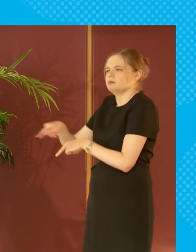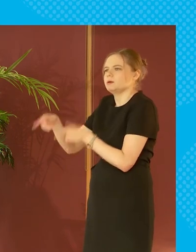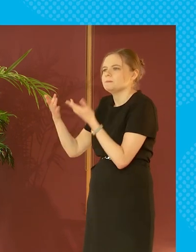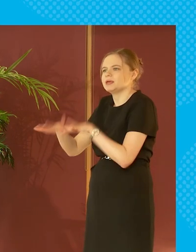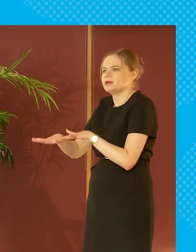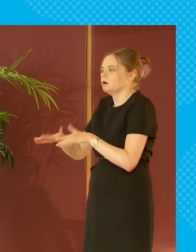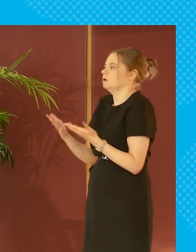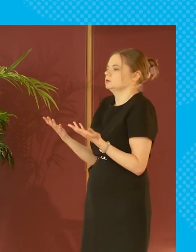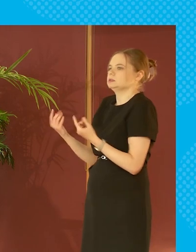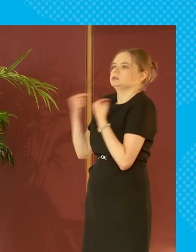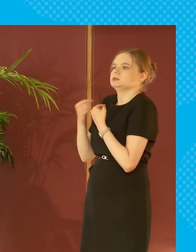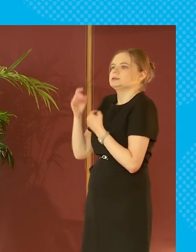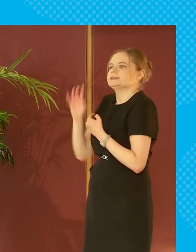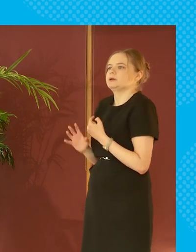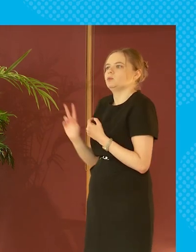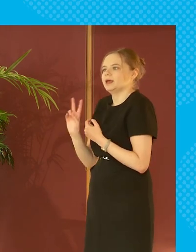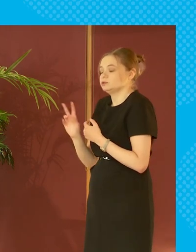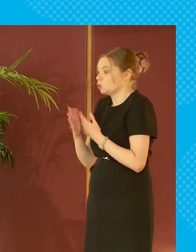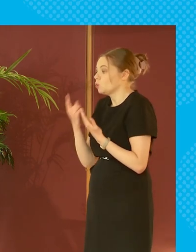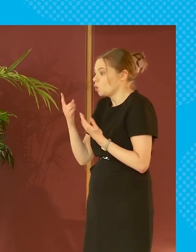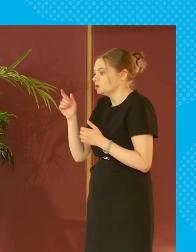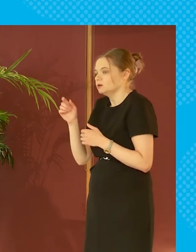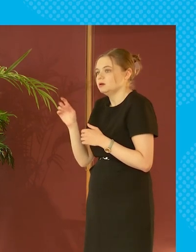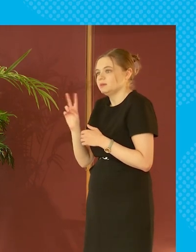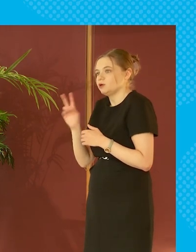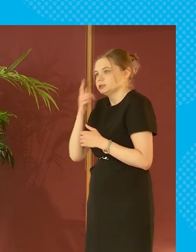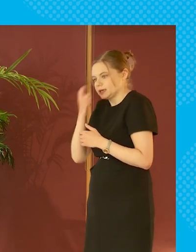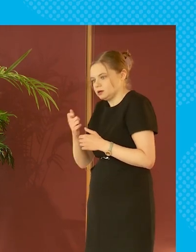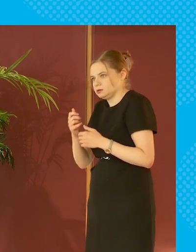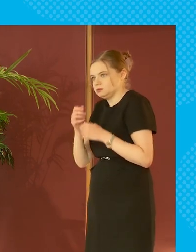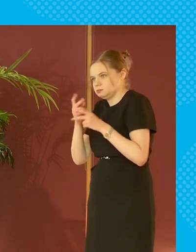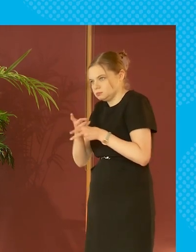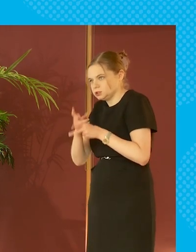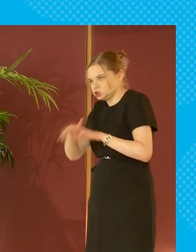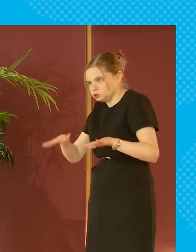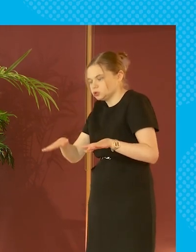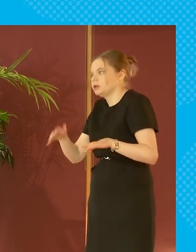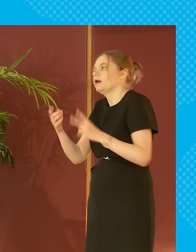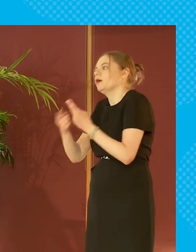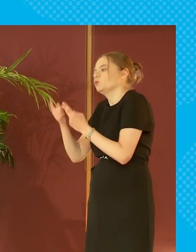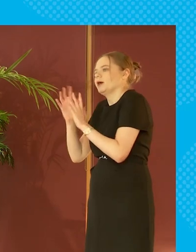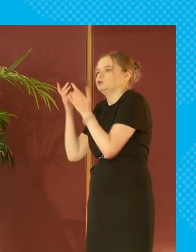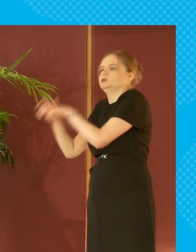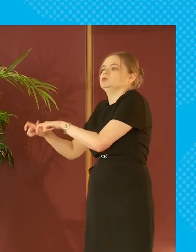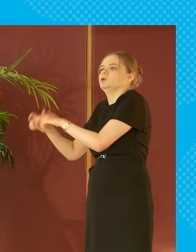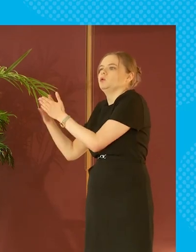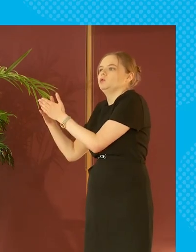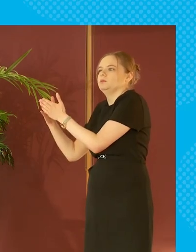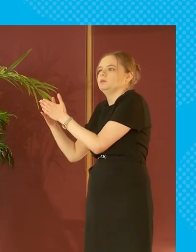many of whom have found themselves of being the one parent who was able to flee with the children whilst the other one remained at home